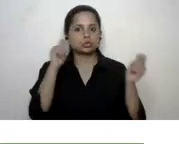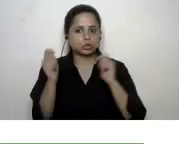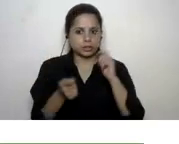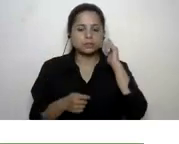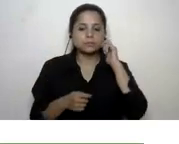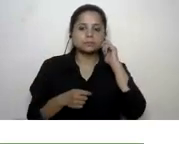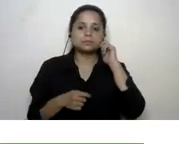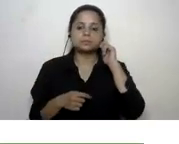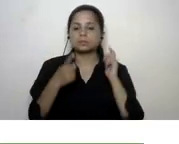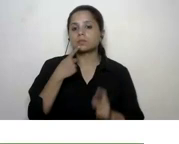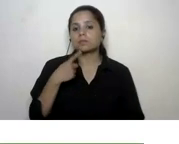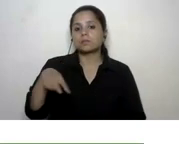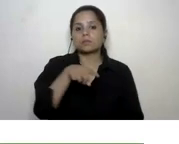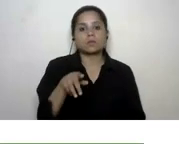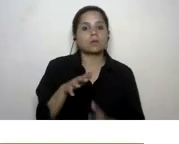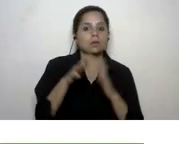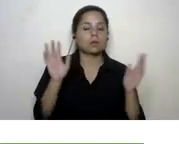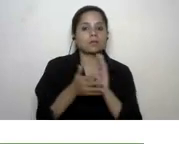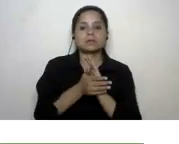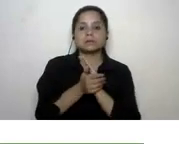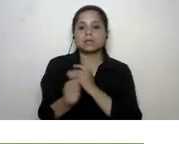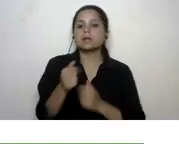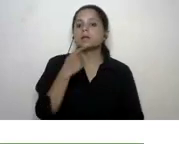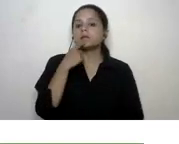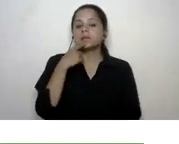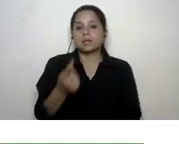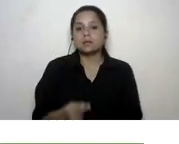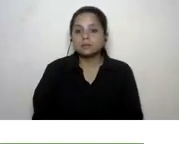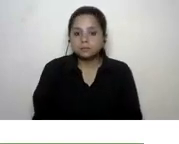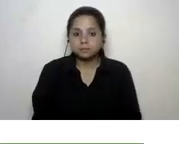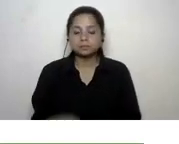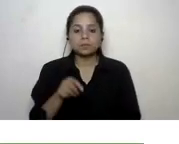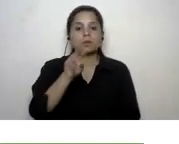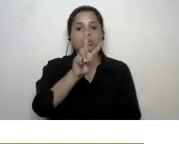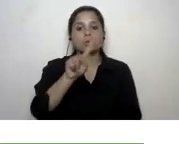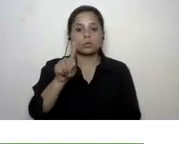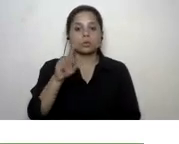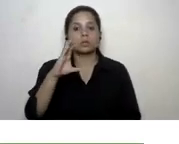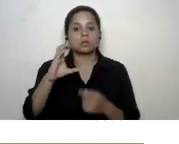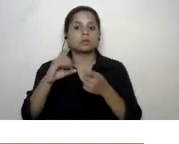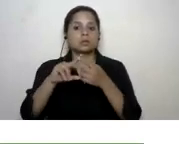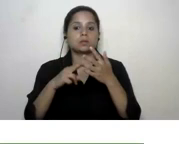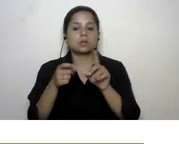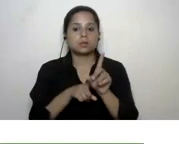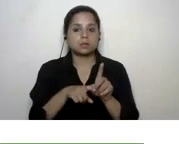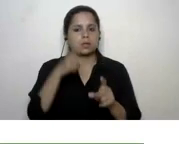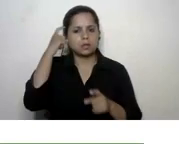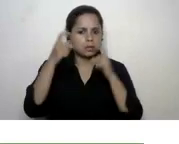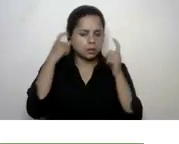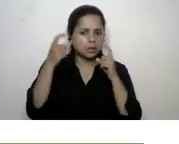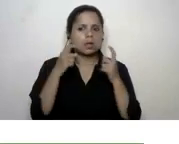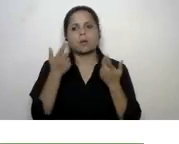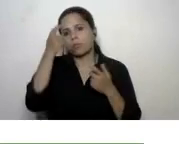this has a lot of skills like i said basically uh the 21st century skills critical thinking problem solving